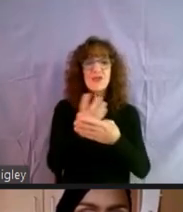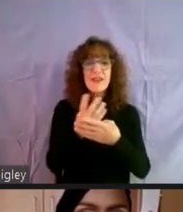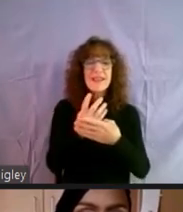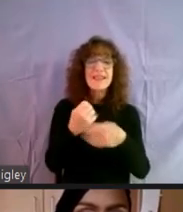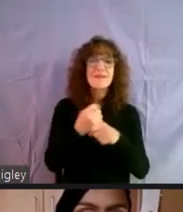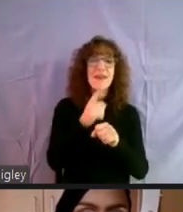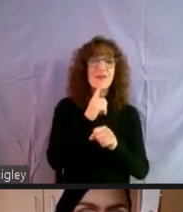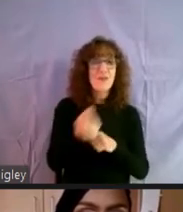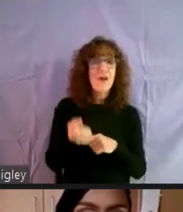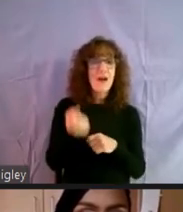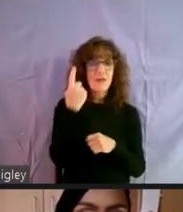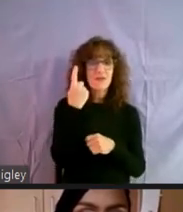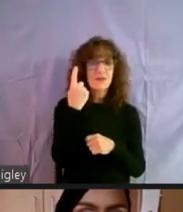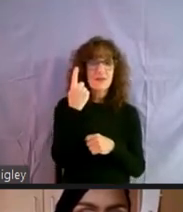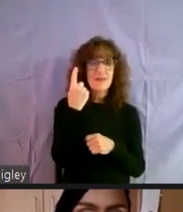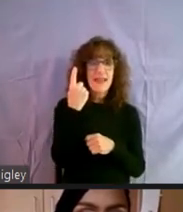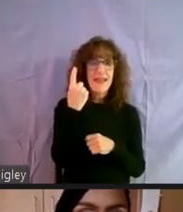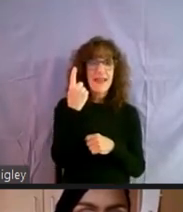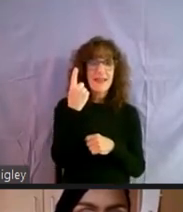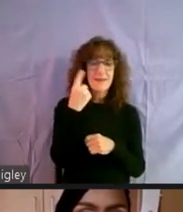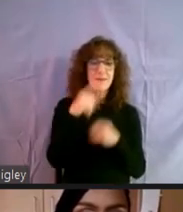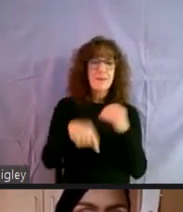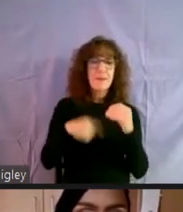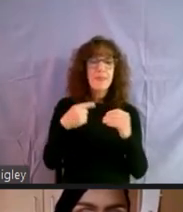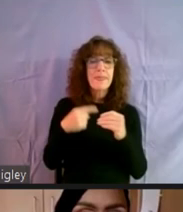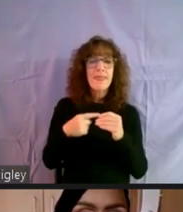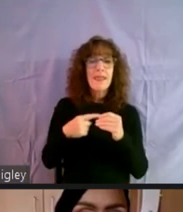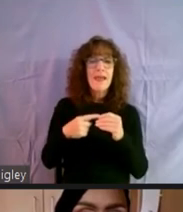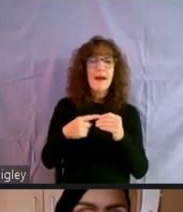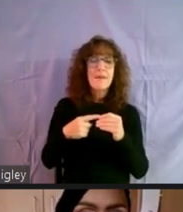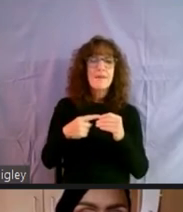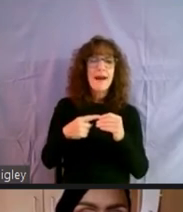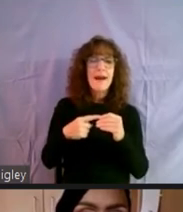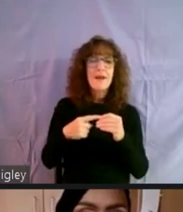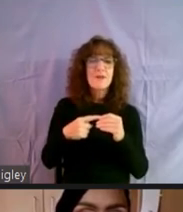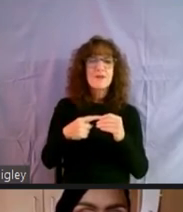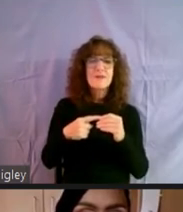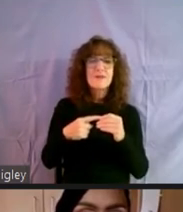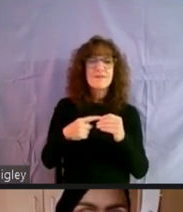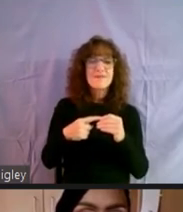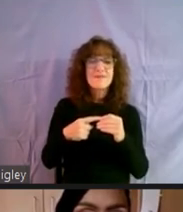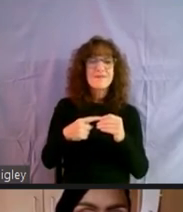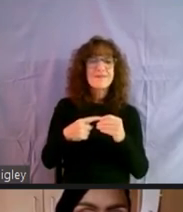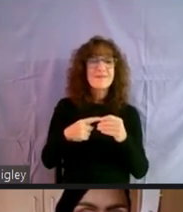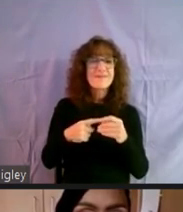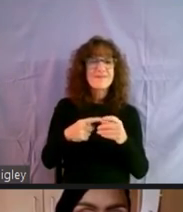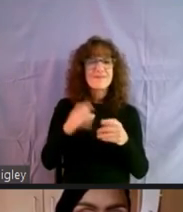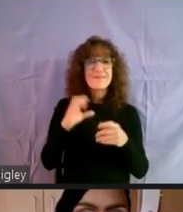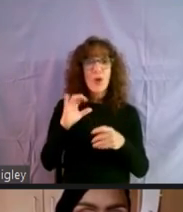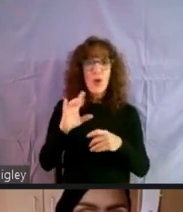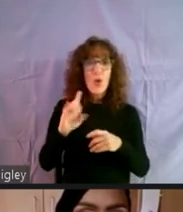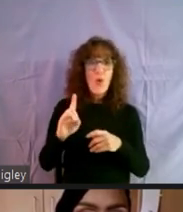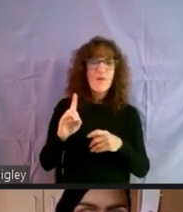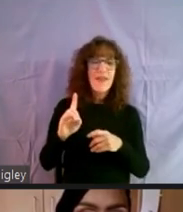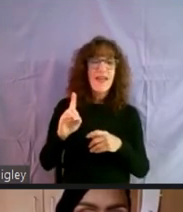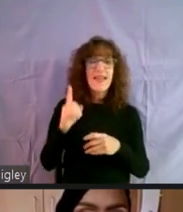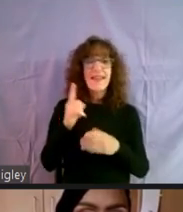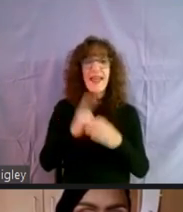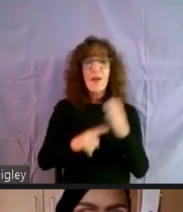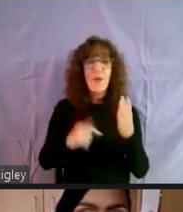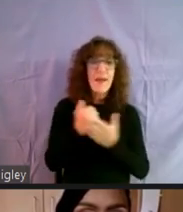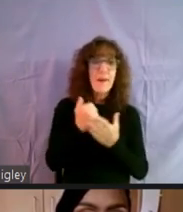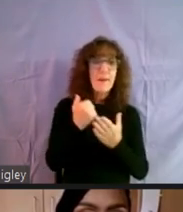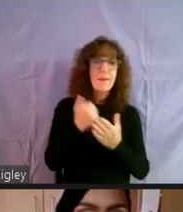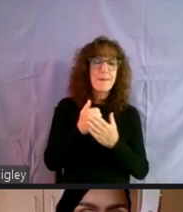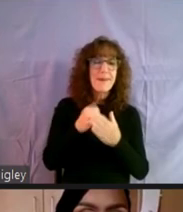that they understand, um, about the, um, the pandemic and what resources are available in our